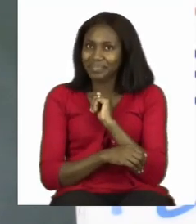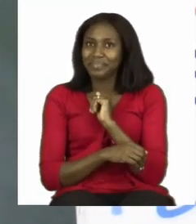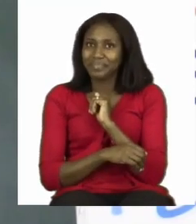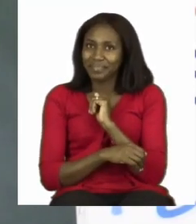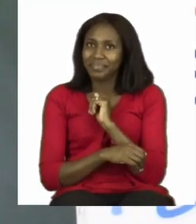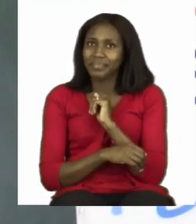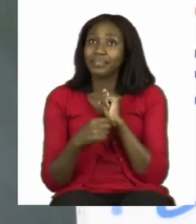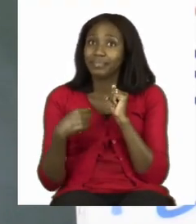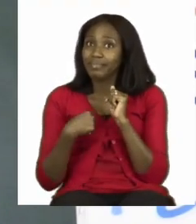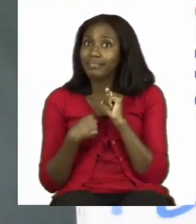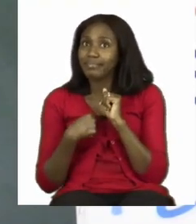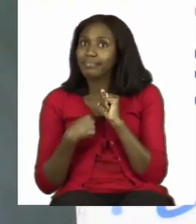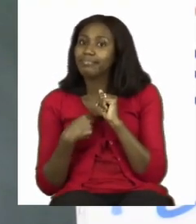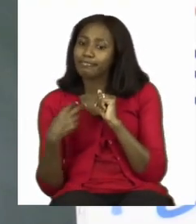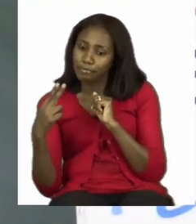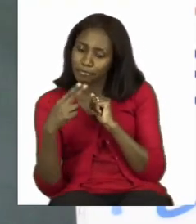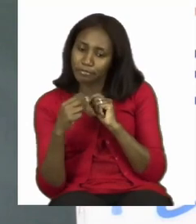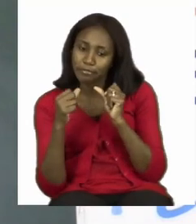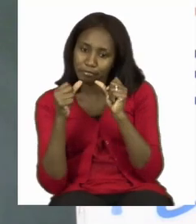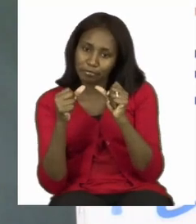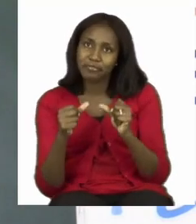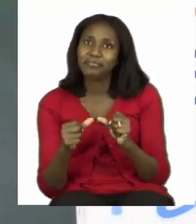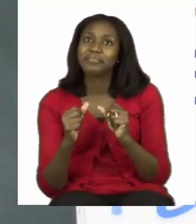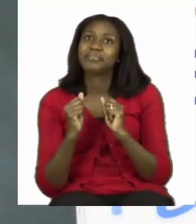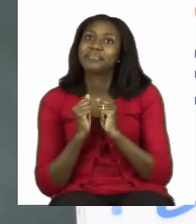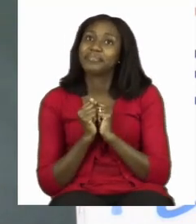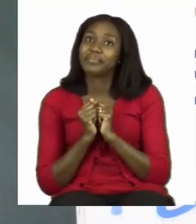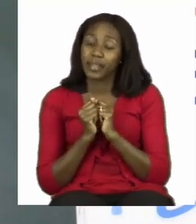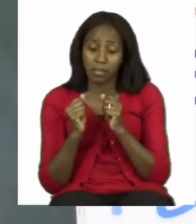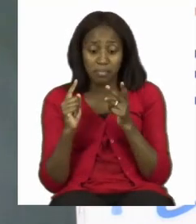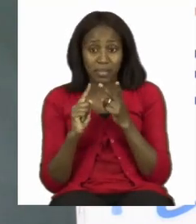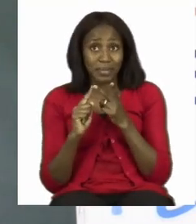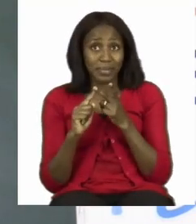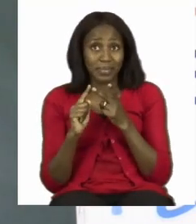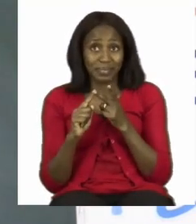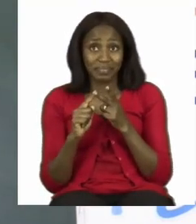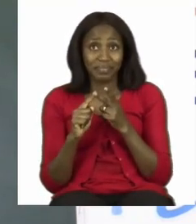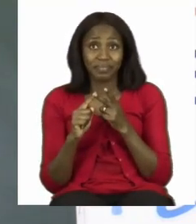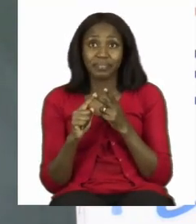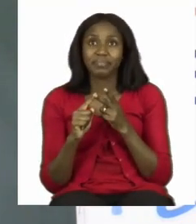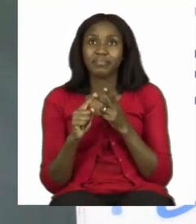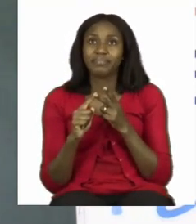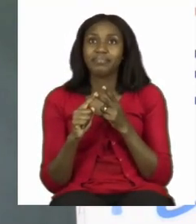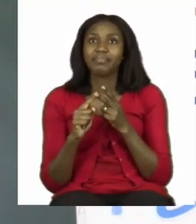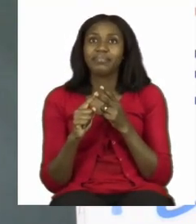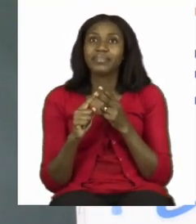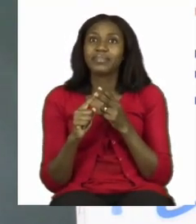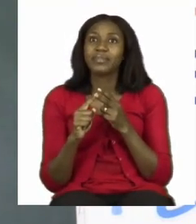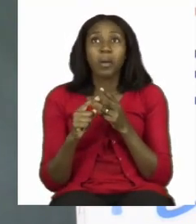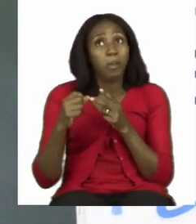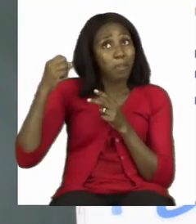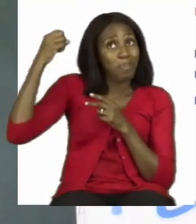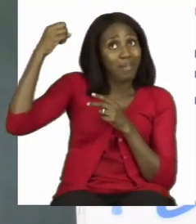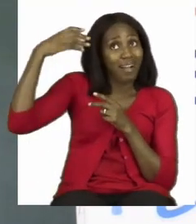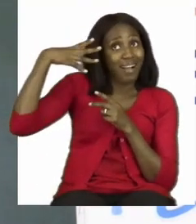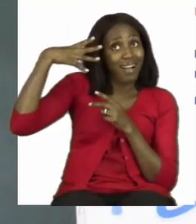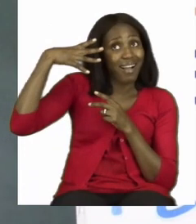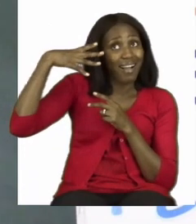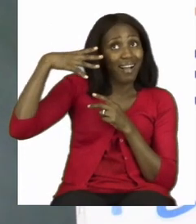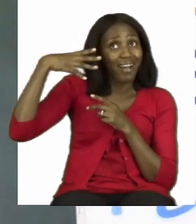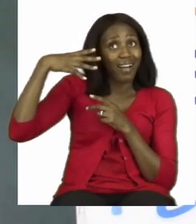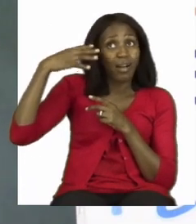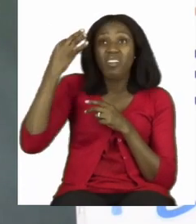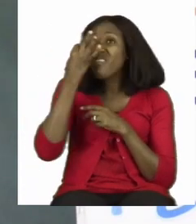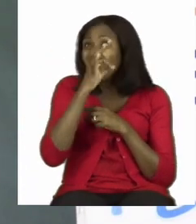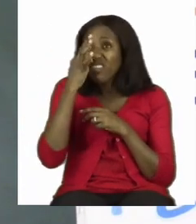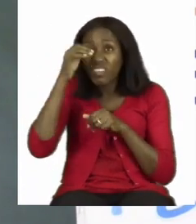I went ahead and pasted those seeds. Then this one comes from the sunflower. Remember the